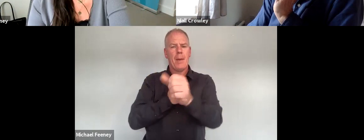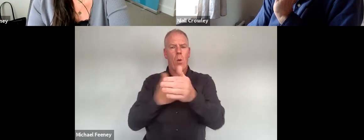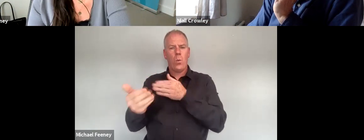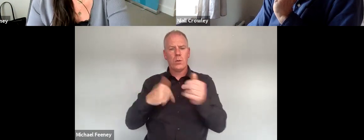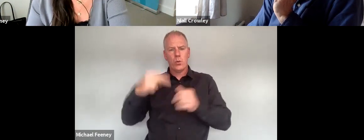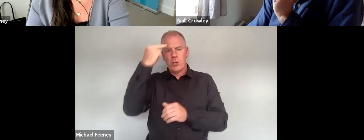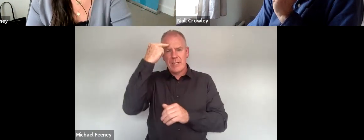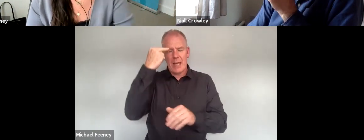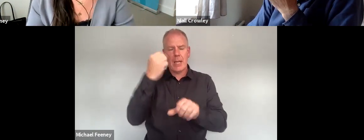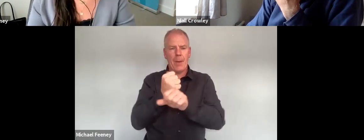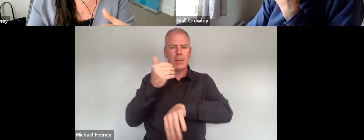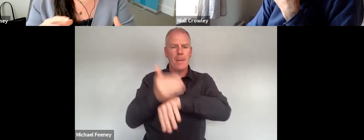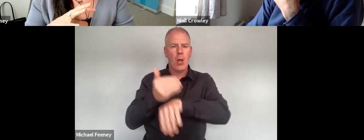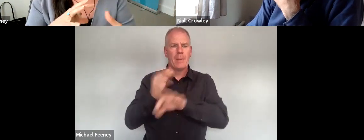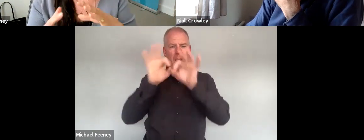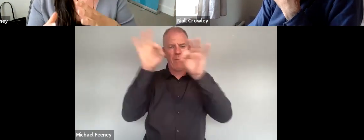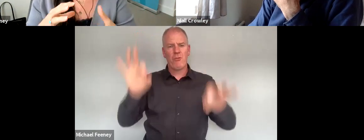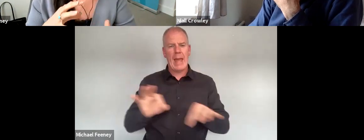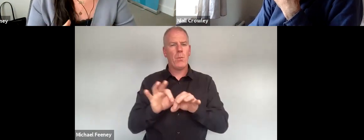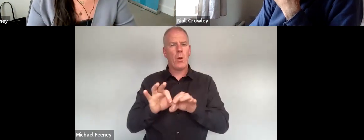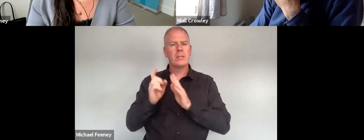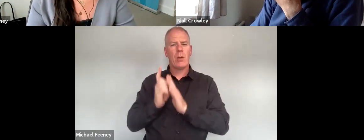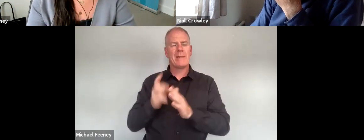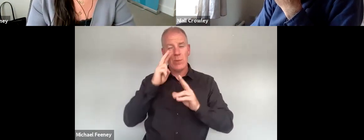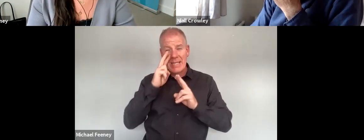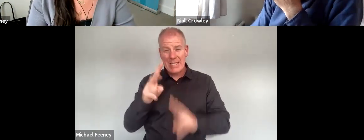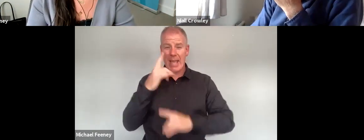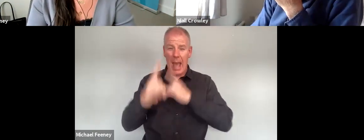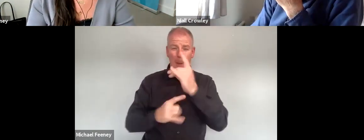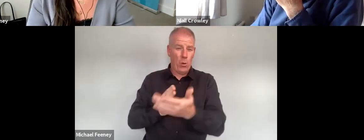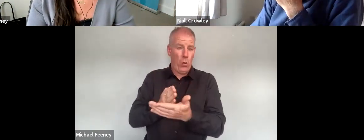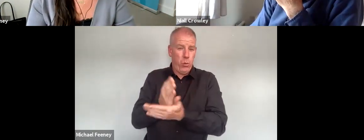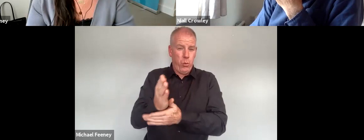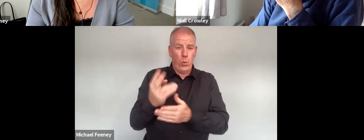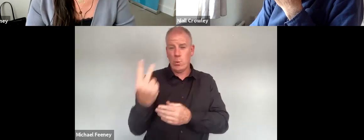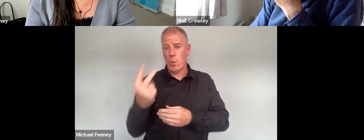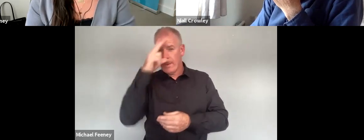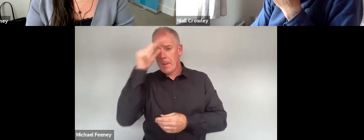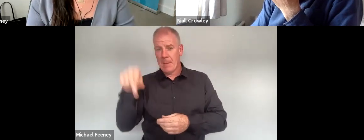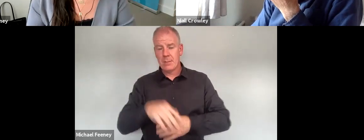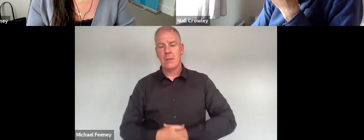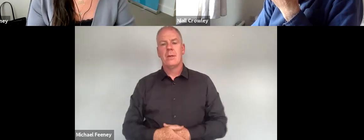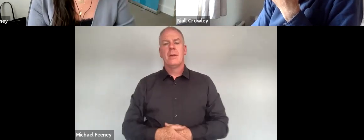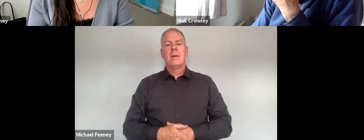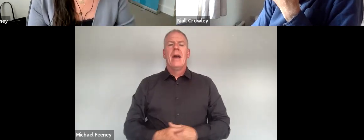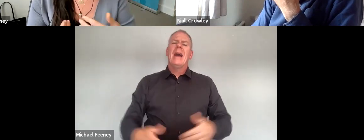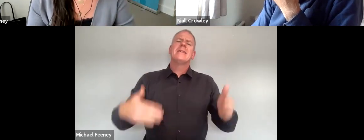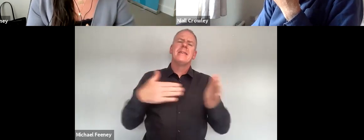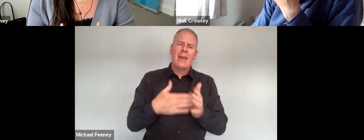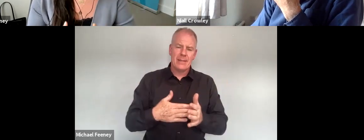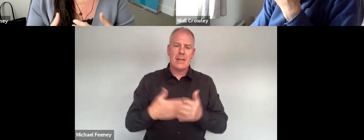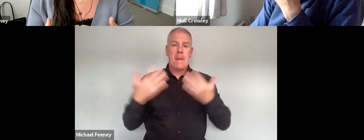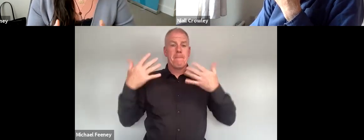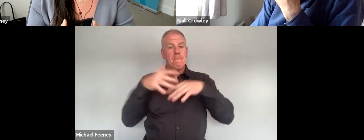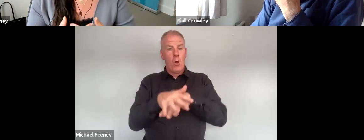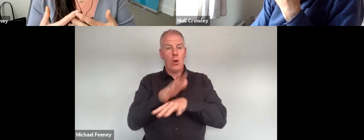the EU Employment Framework Directive so we see that combination coming through in those examples and of course as a merged